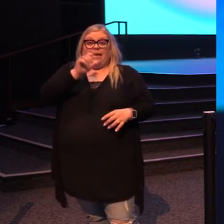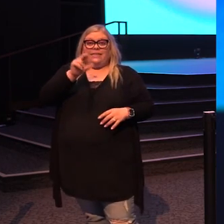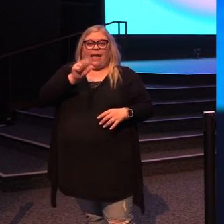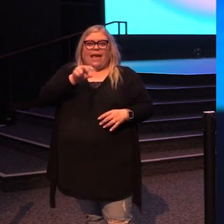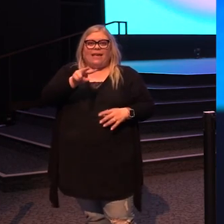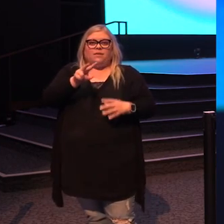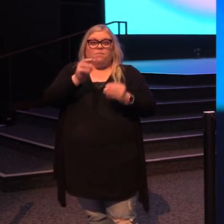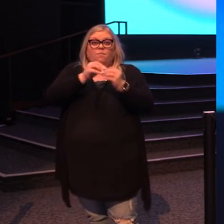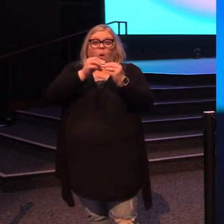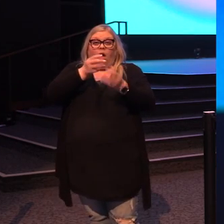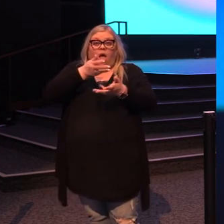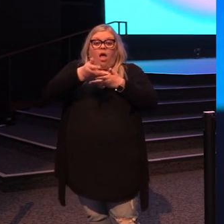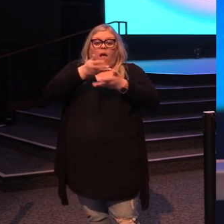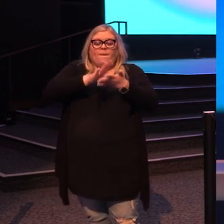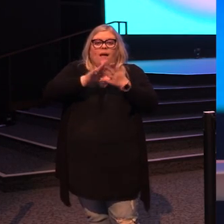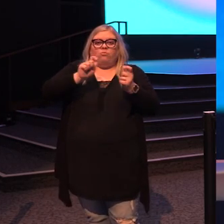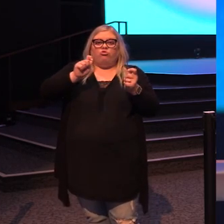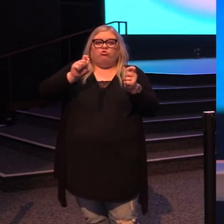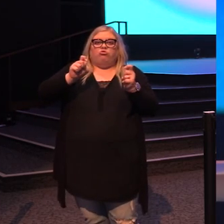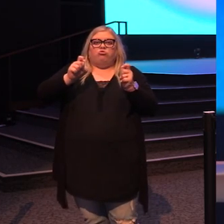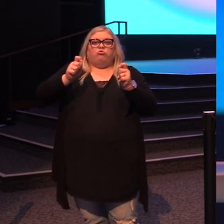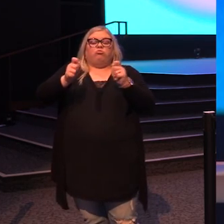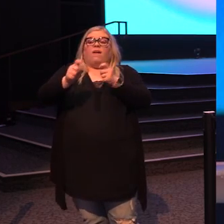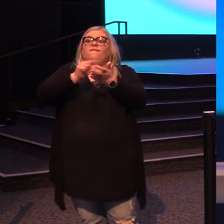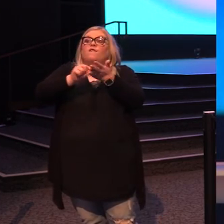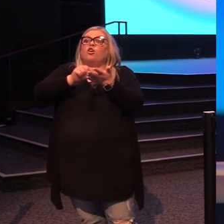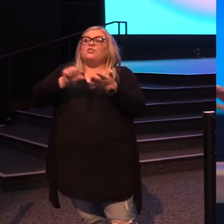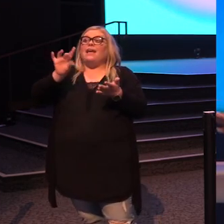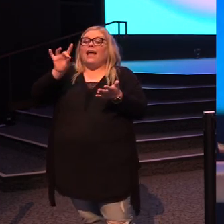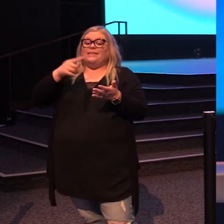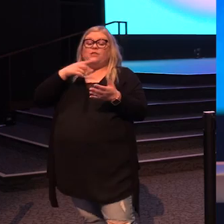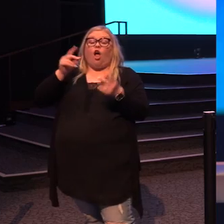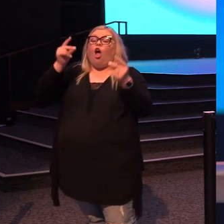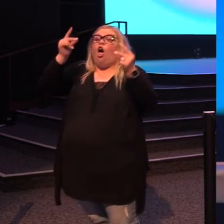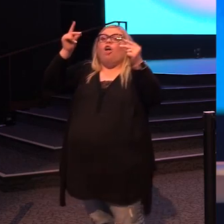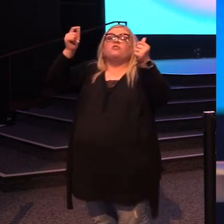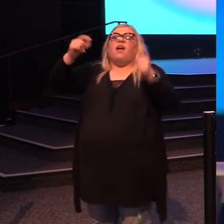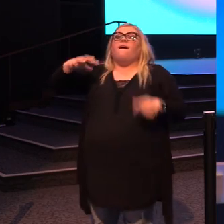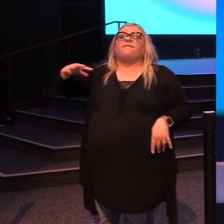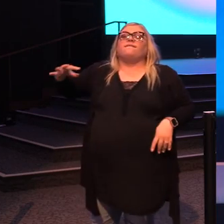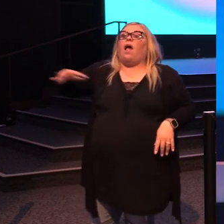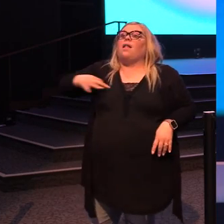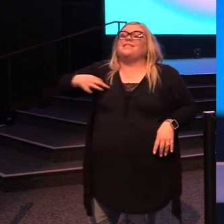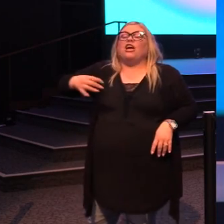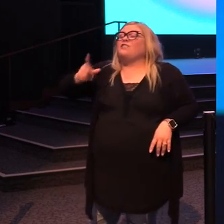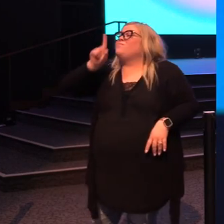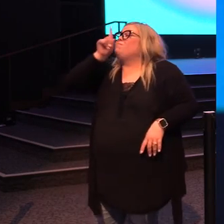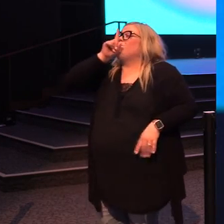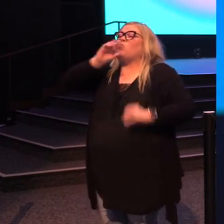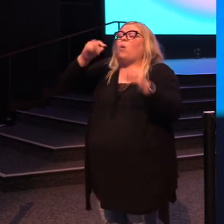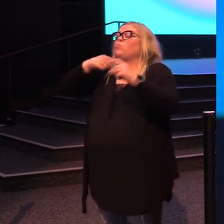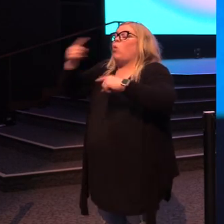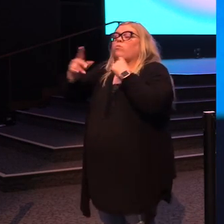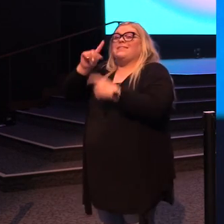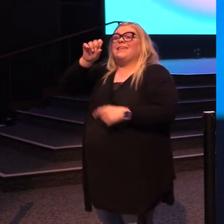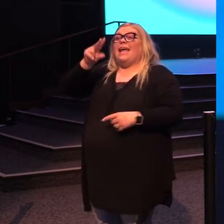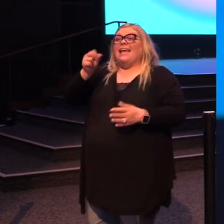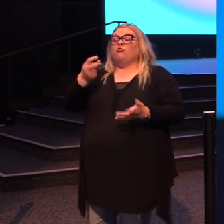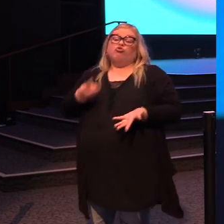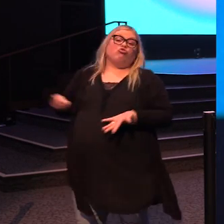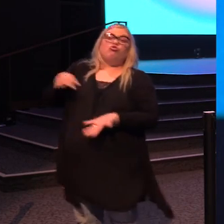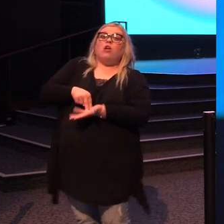begins to change. And in verse 8 it says, all of a sudden, voluntarily, no one telling him to, Zacchaeus stood up